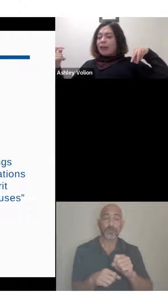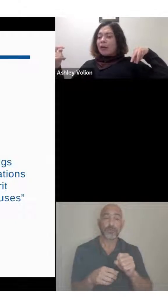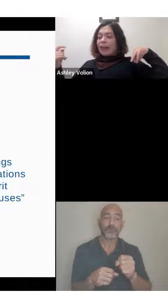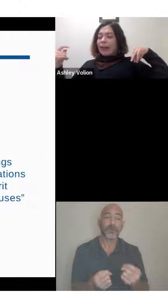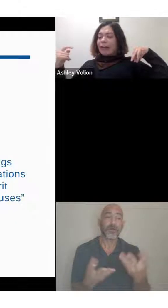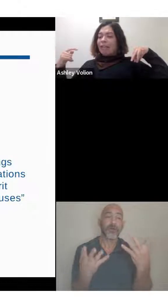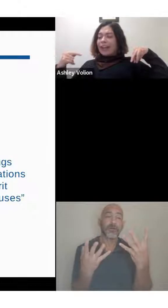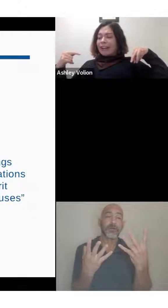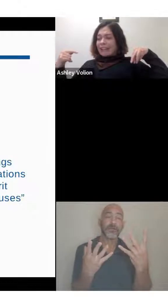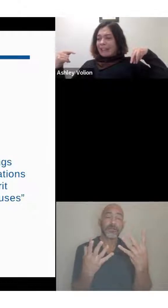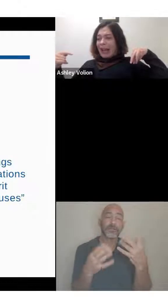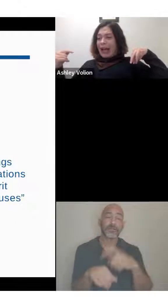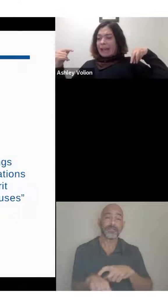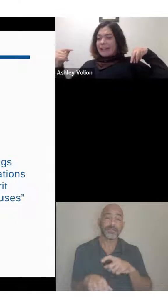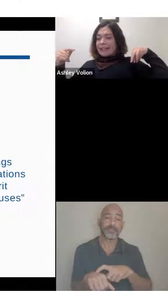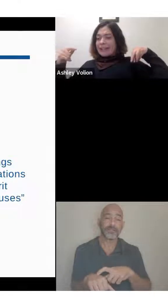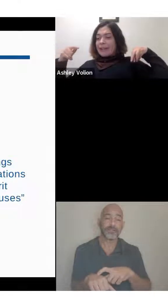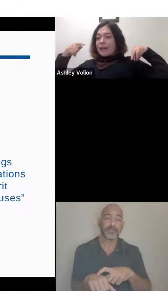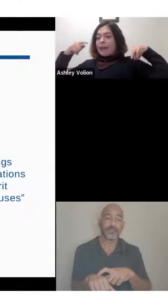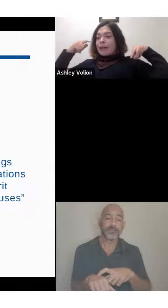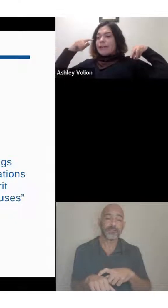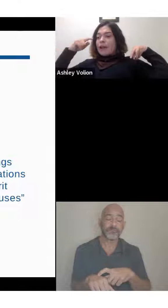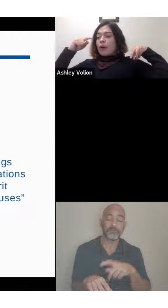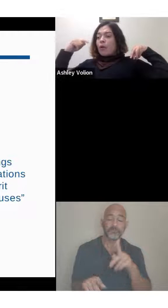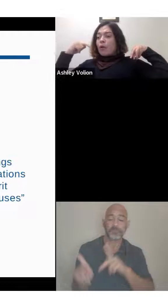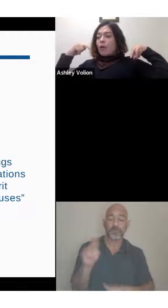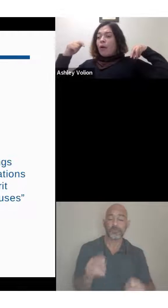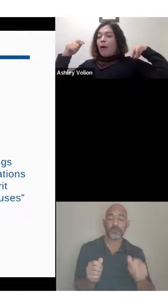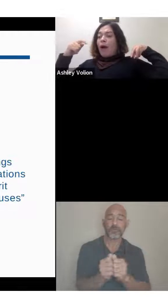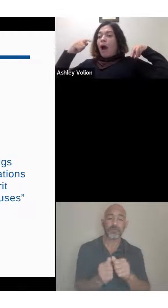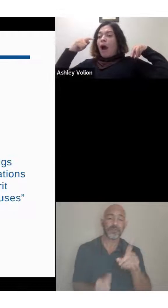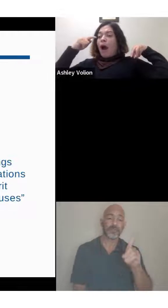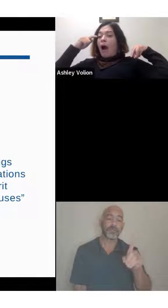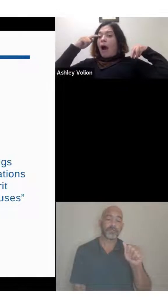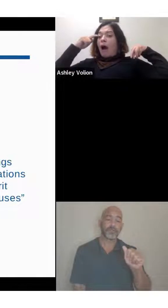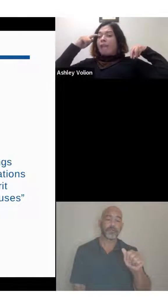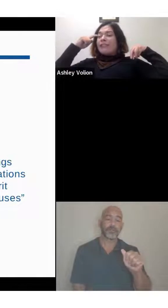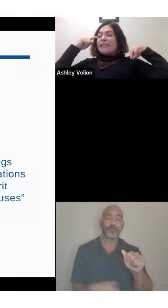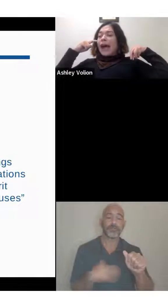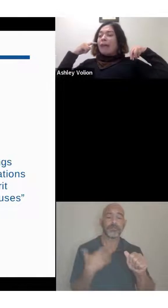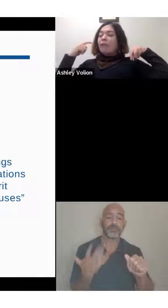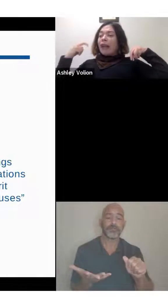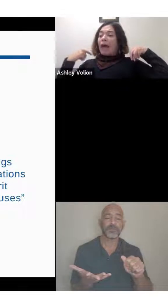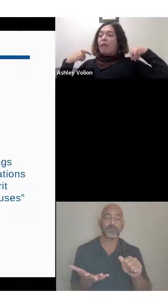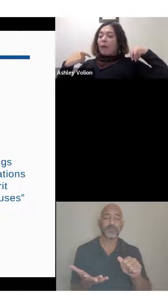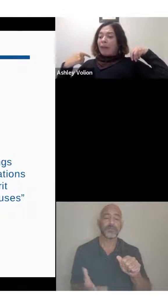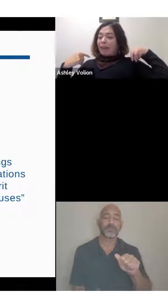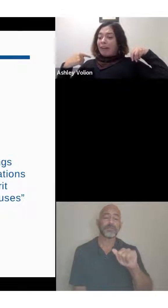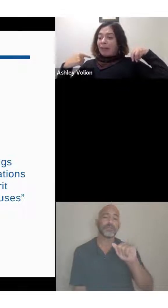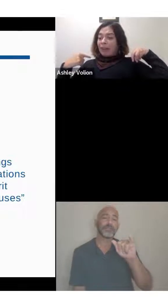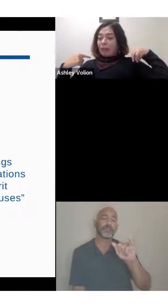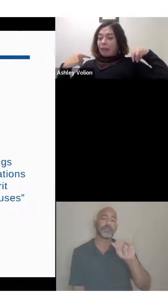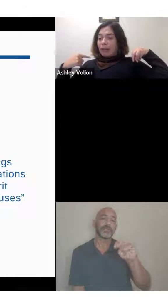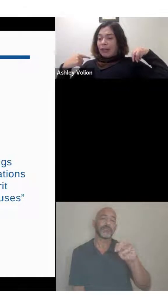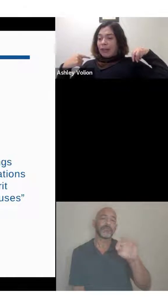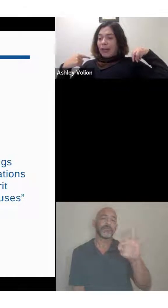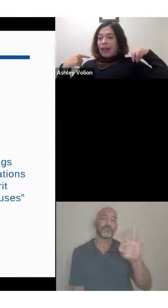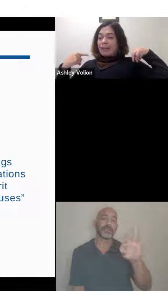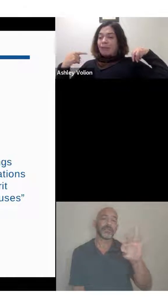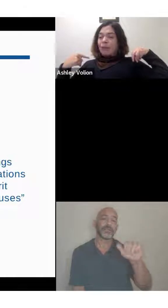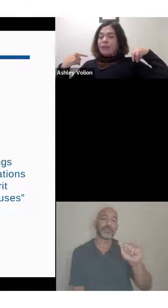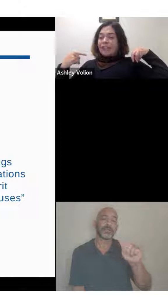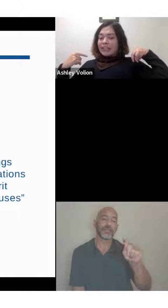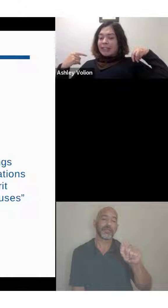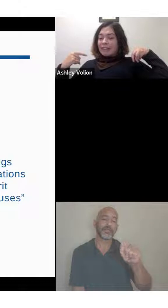children or infants to lives. So oftentimes when I'm going around the community